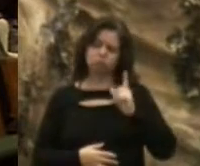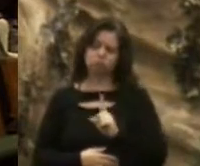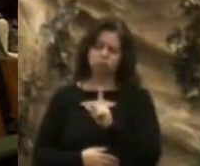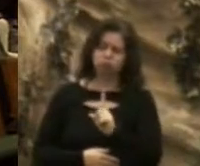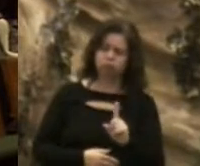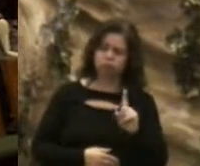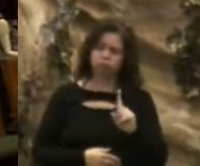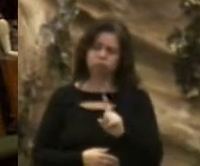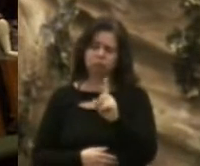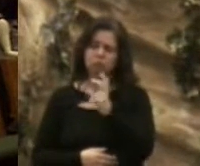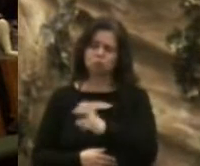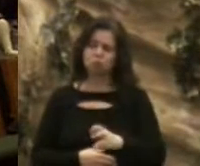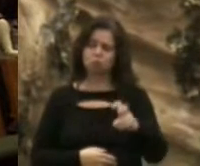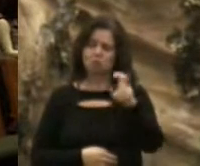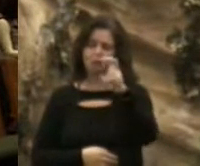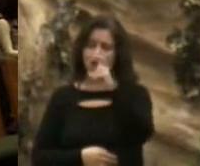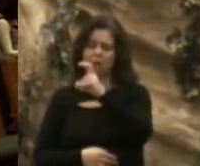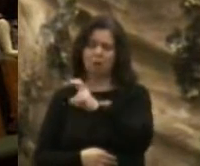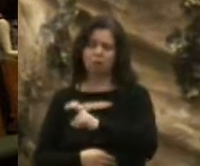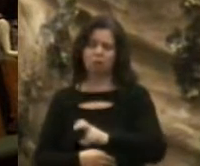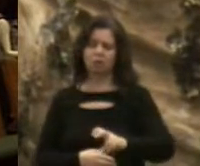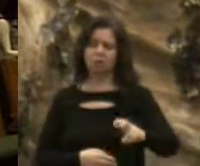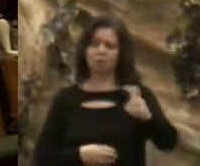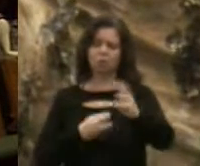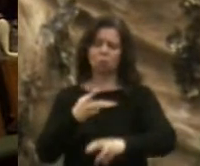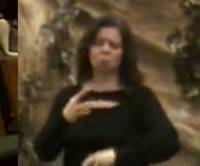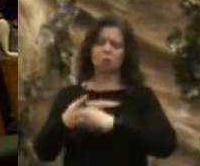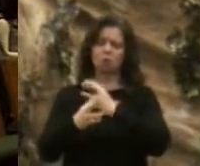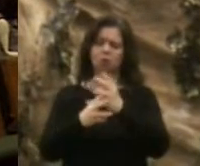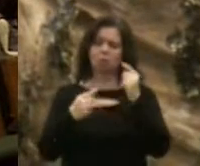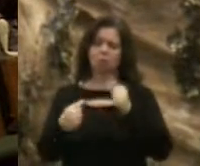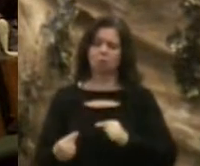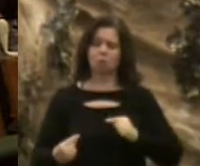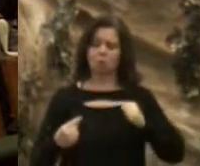four-way-faring stranger,